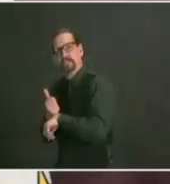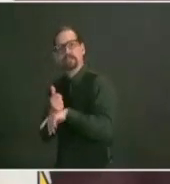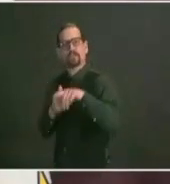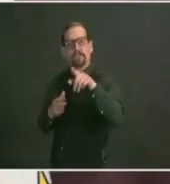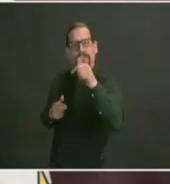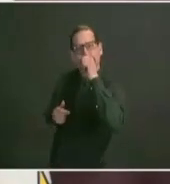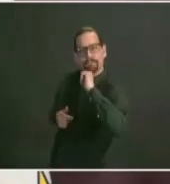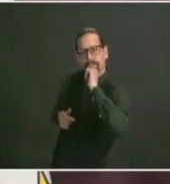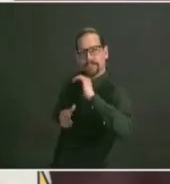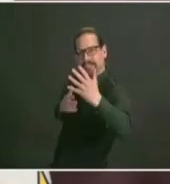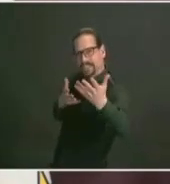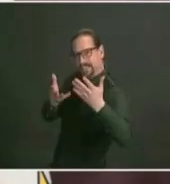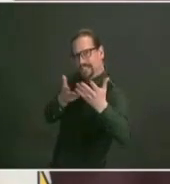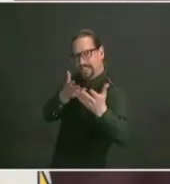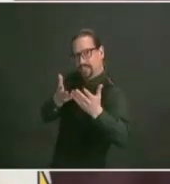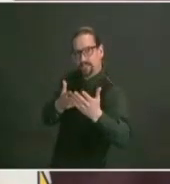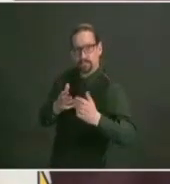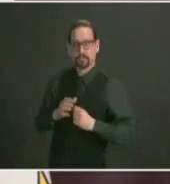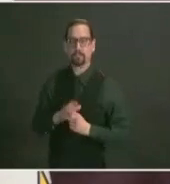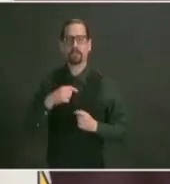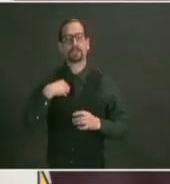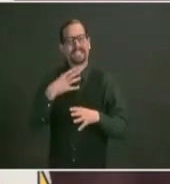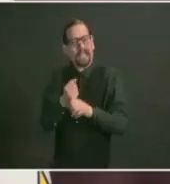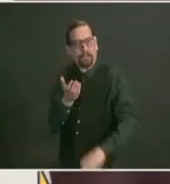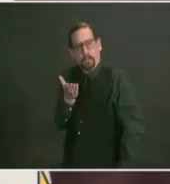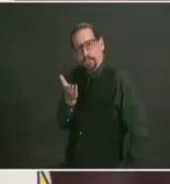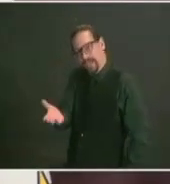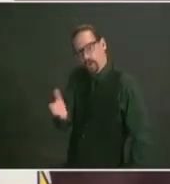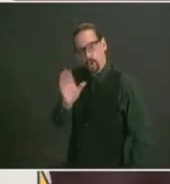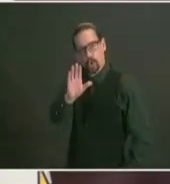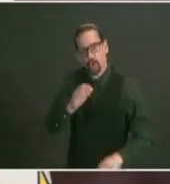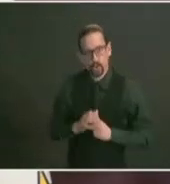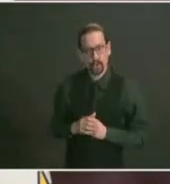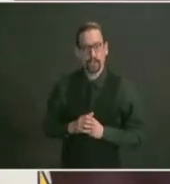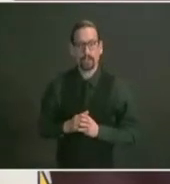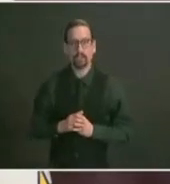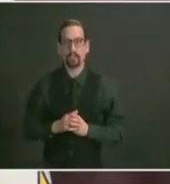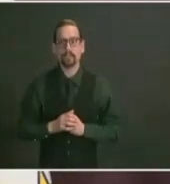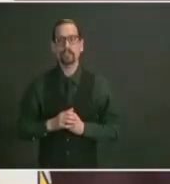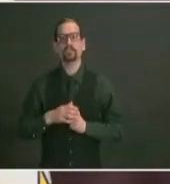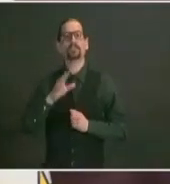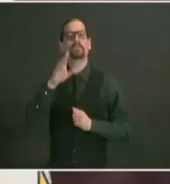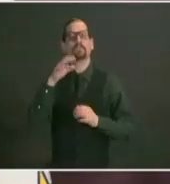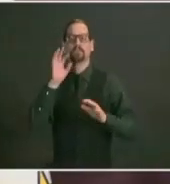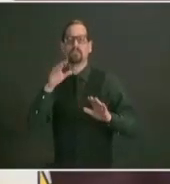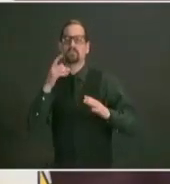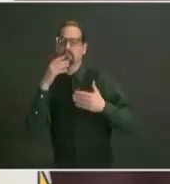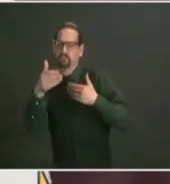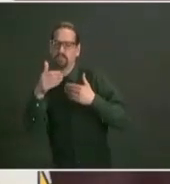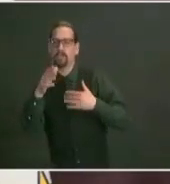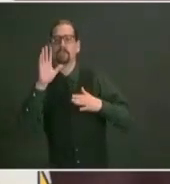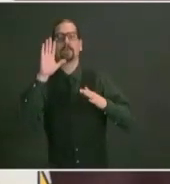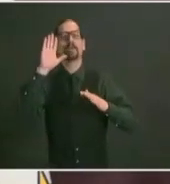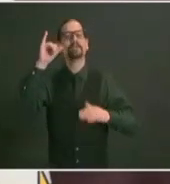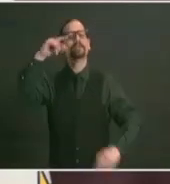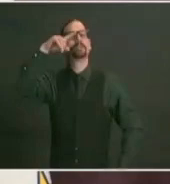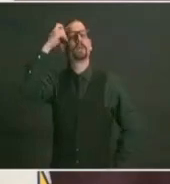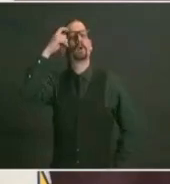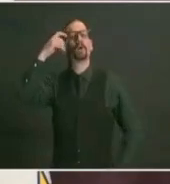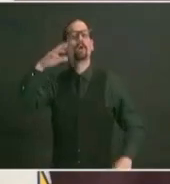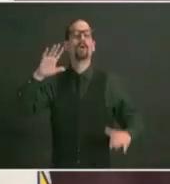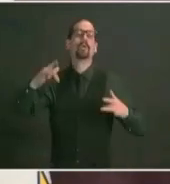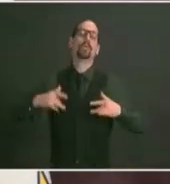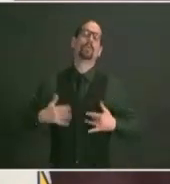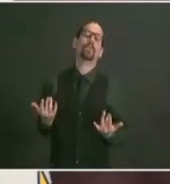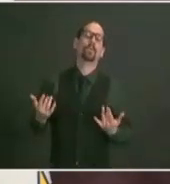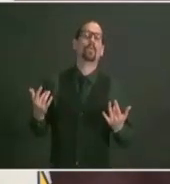a great summer here in rhode island is right at our fingertips in a matter of weeks every rhode islander